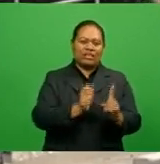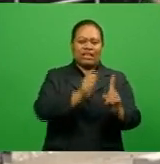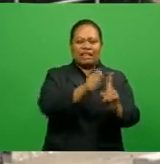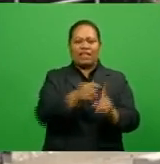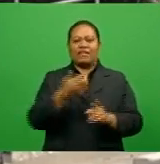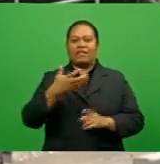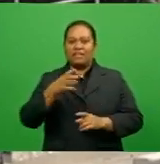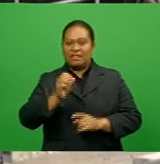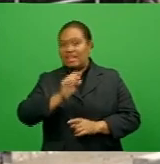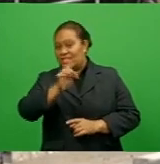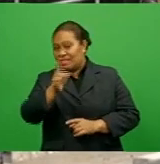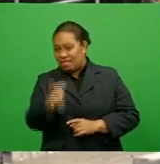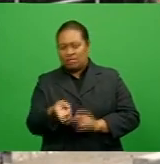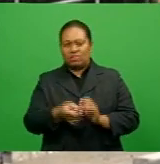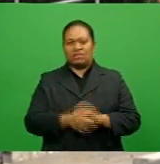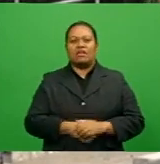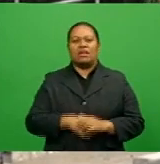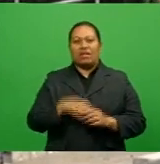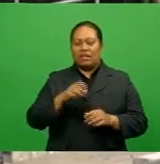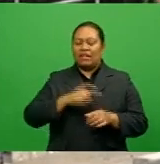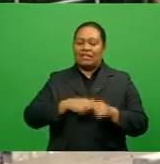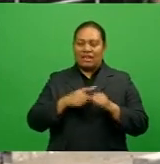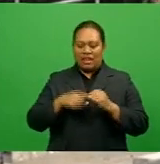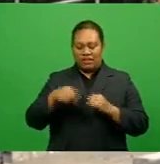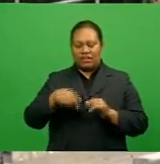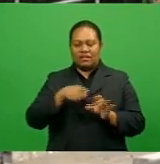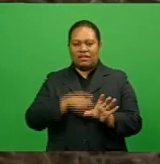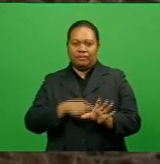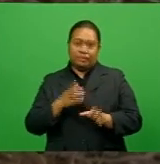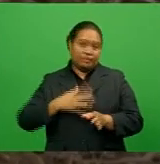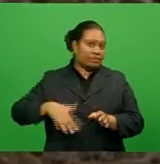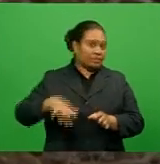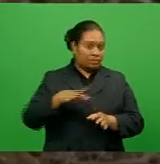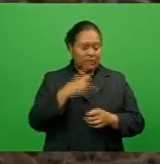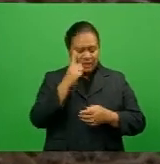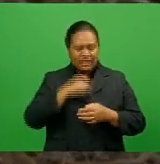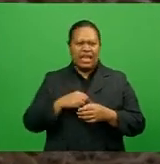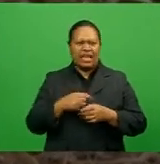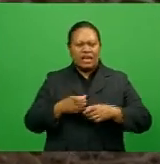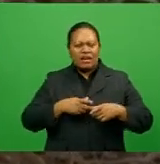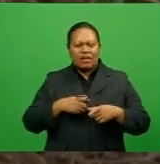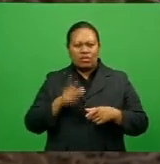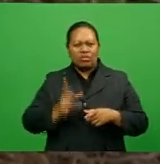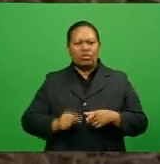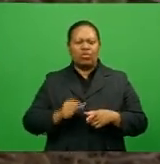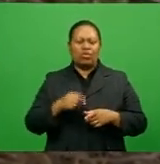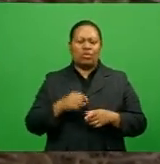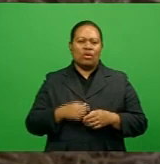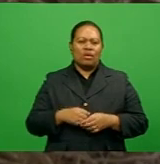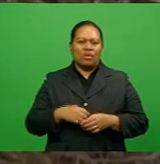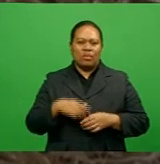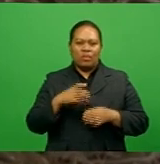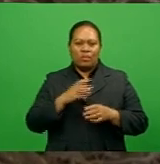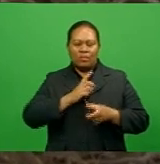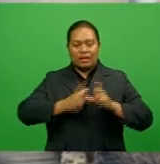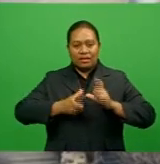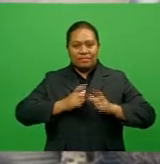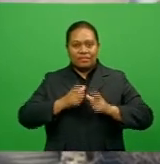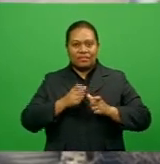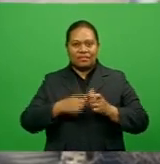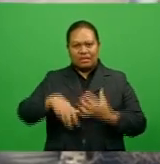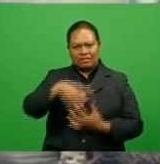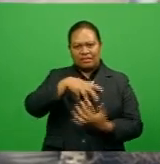,000 cover seedlings by year-end. He says they only managed to save 12,000 Yangona plants following the tropical cyclone Winston